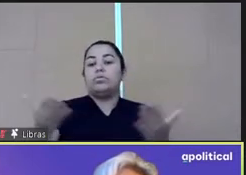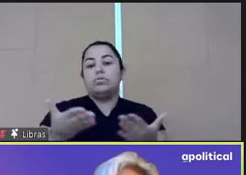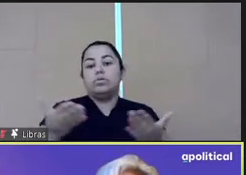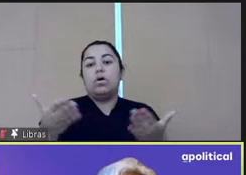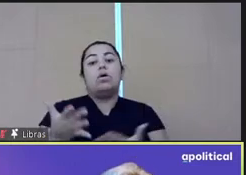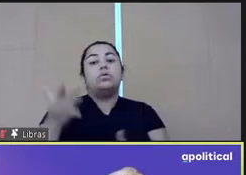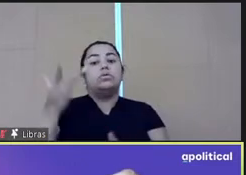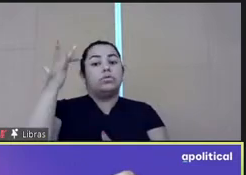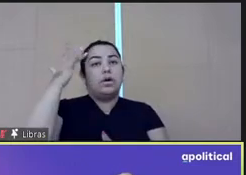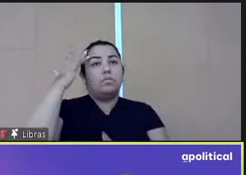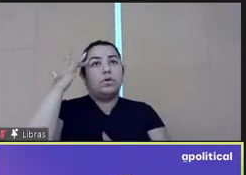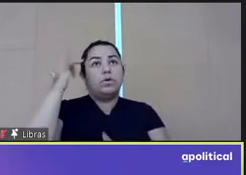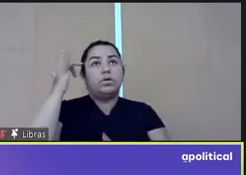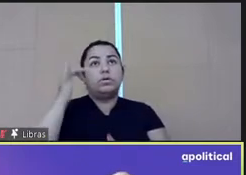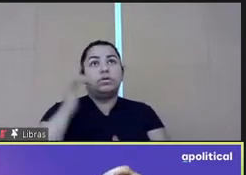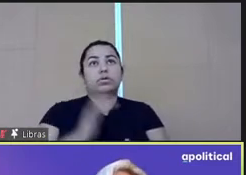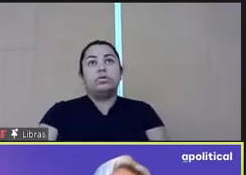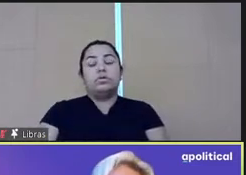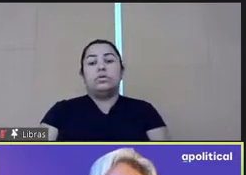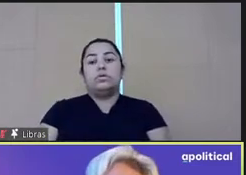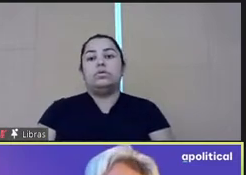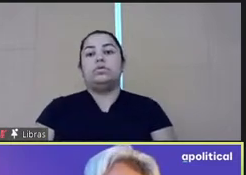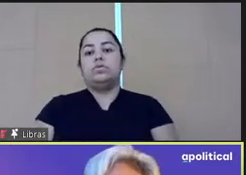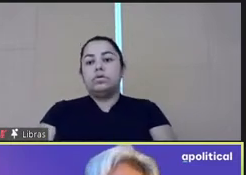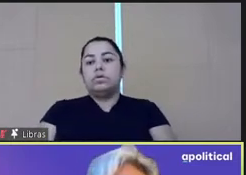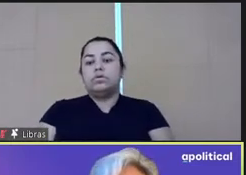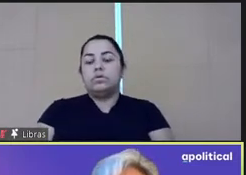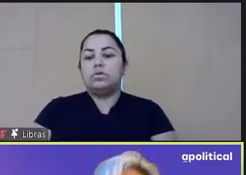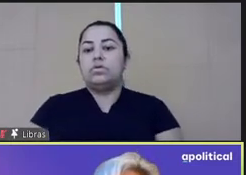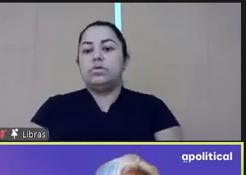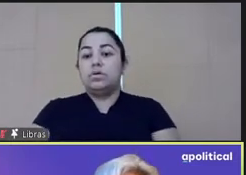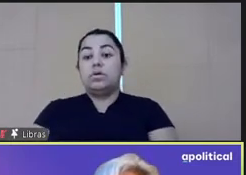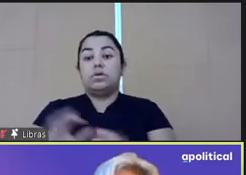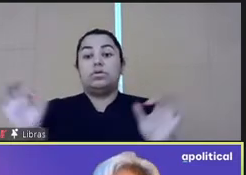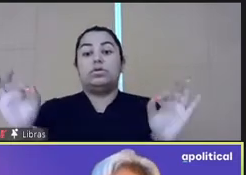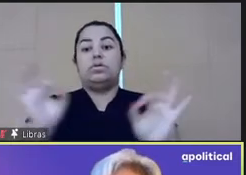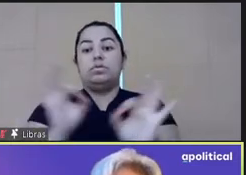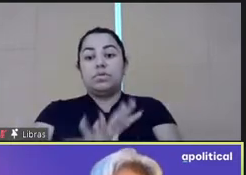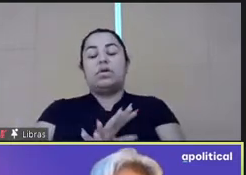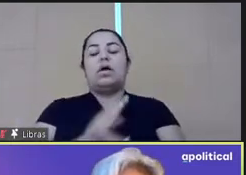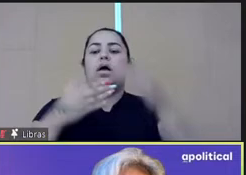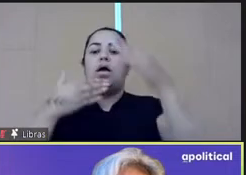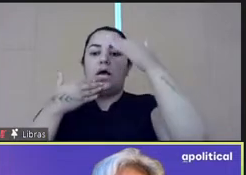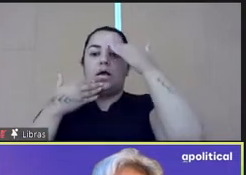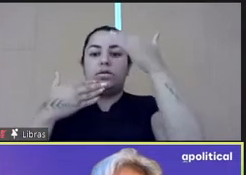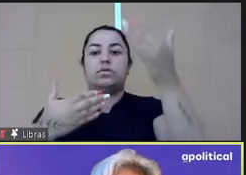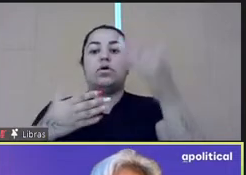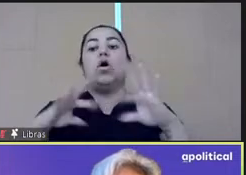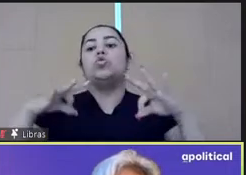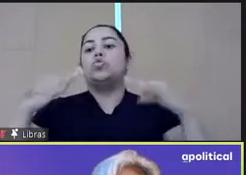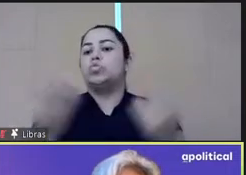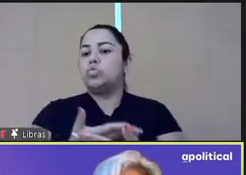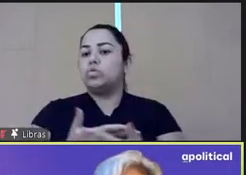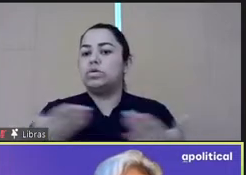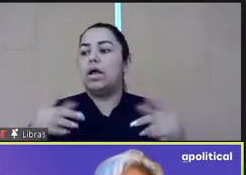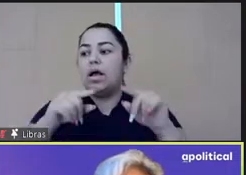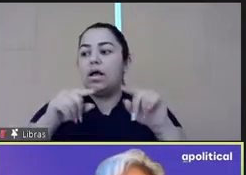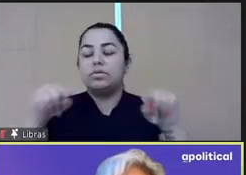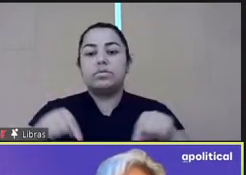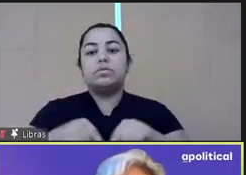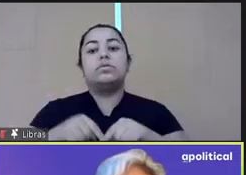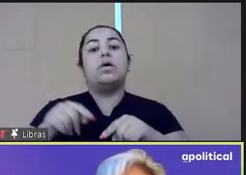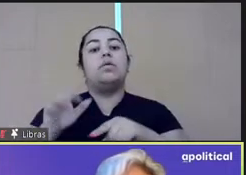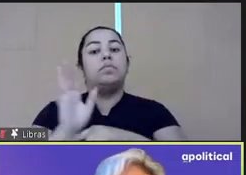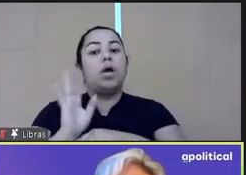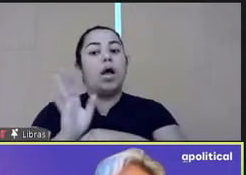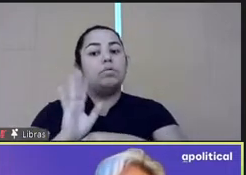I want to end this talk by thanking all of you in the room on YouTube and virtually, the real change agents within